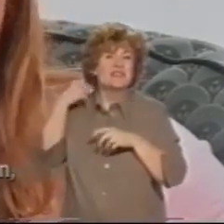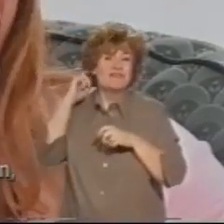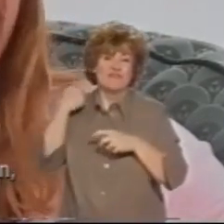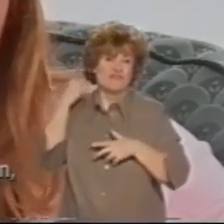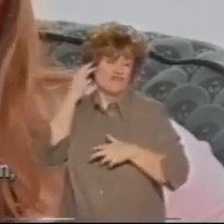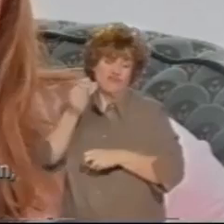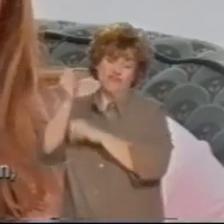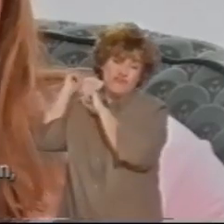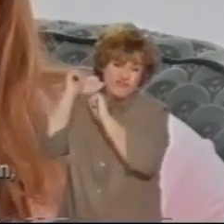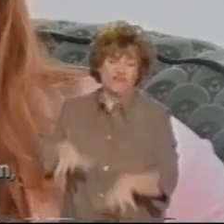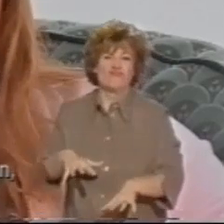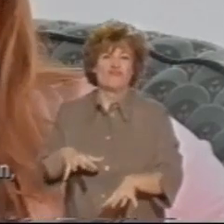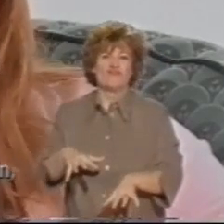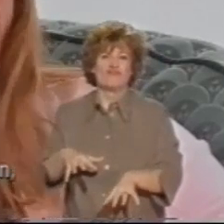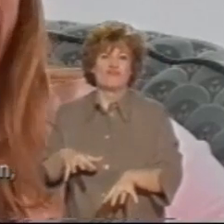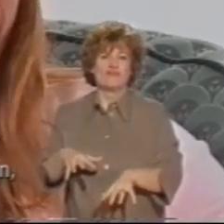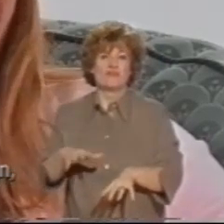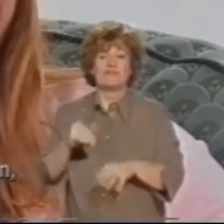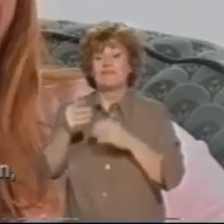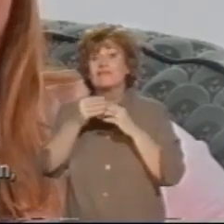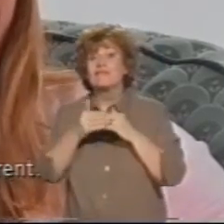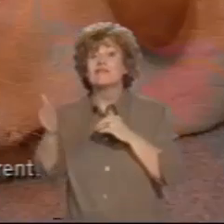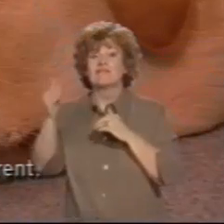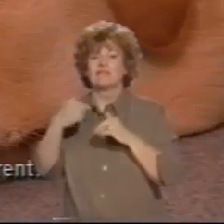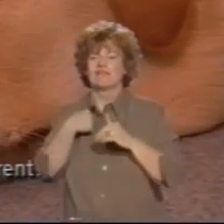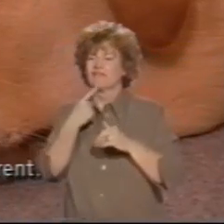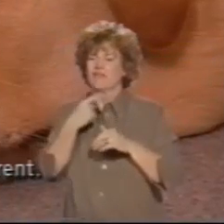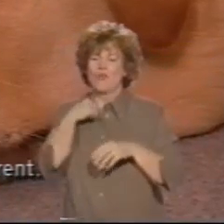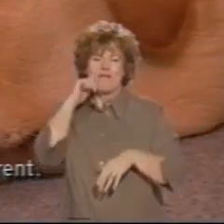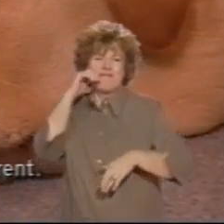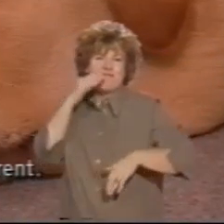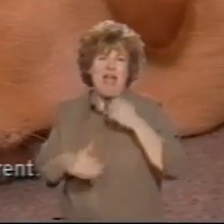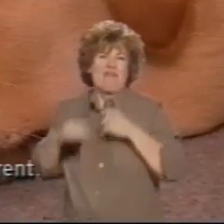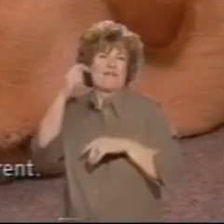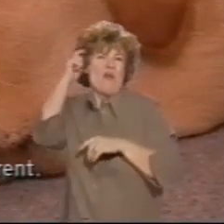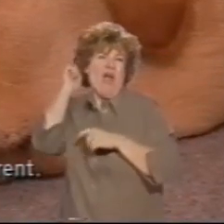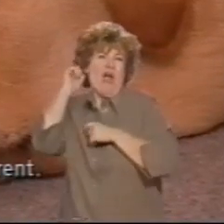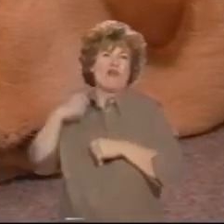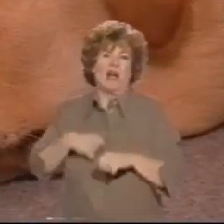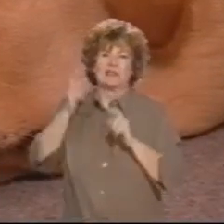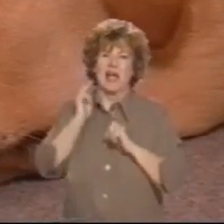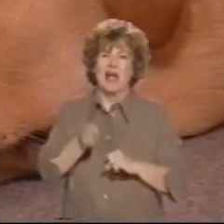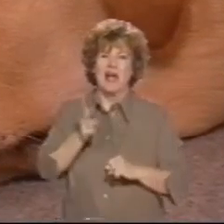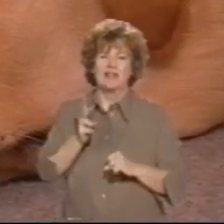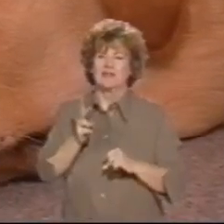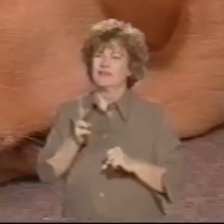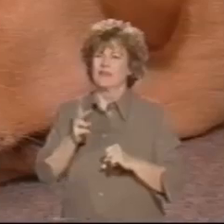And from that day forward, I said I would never wear a hearing aid again, because it made me different.